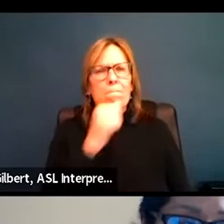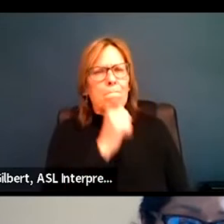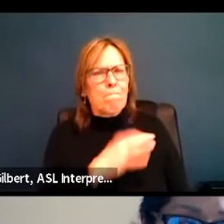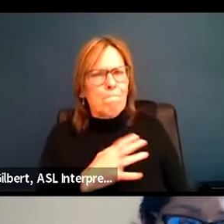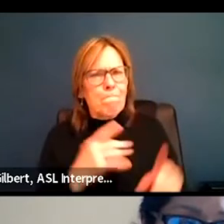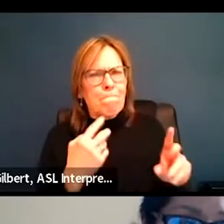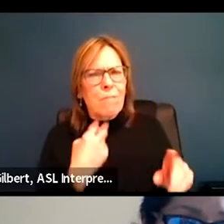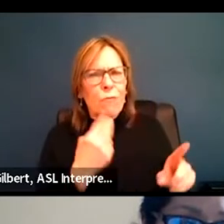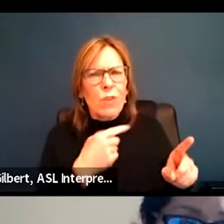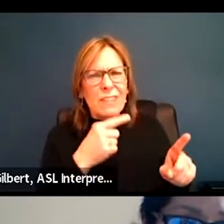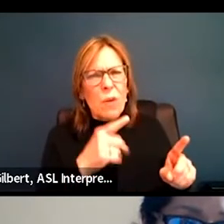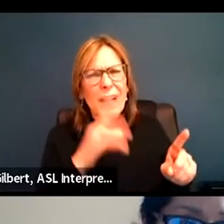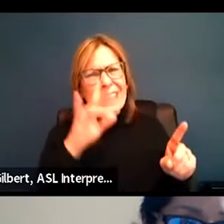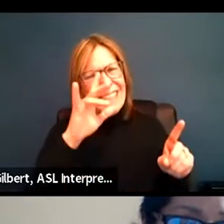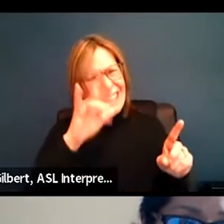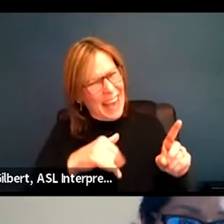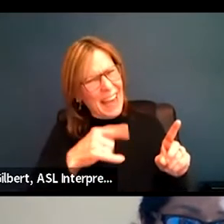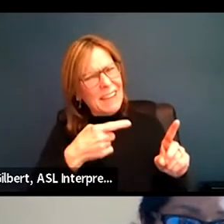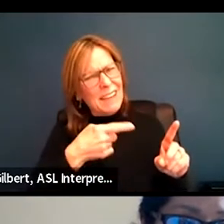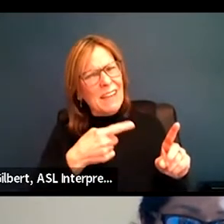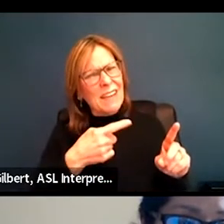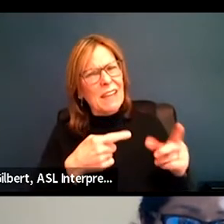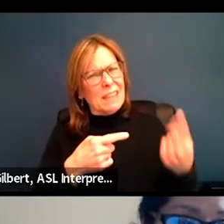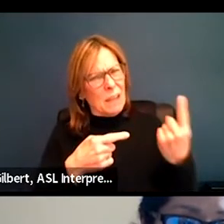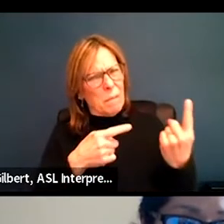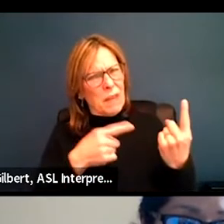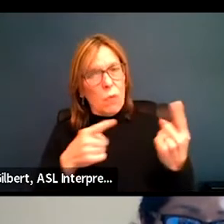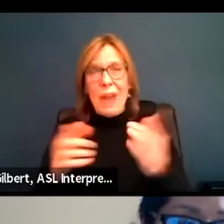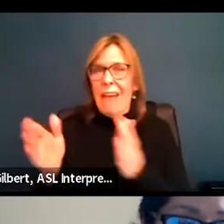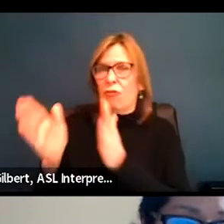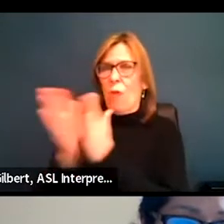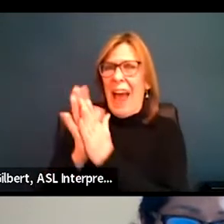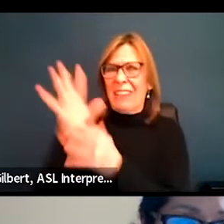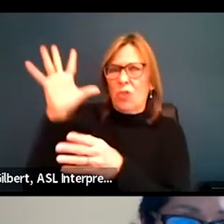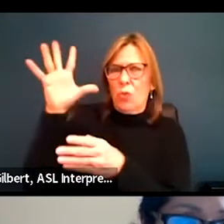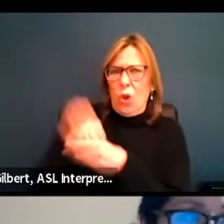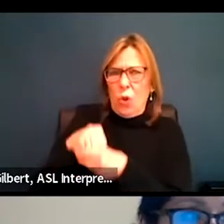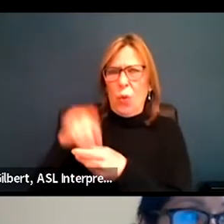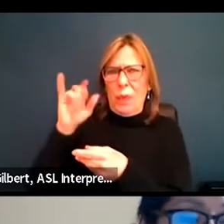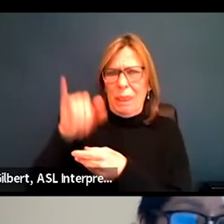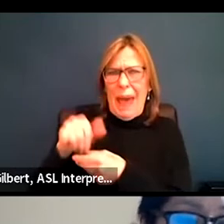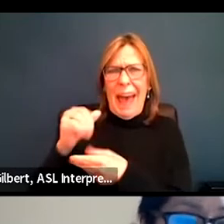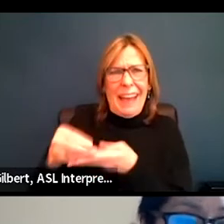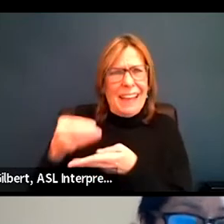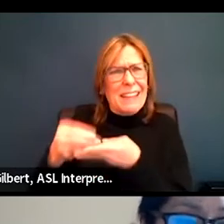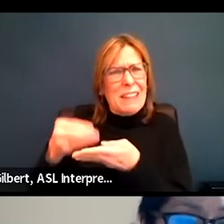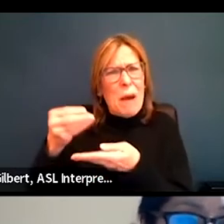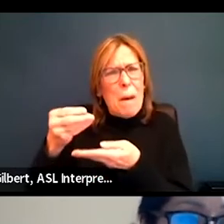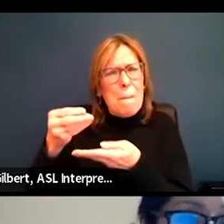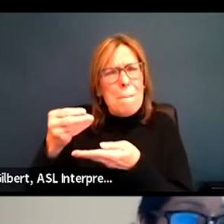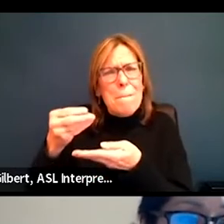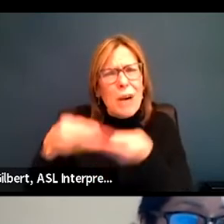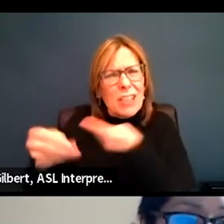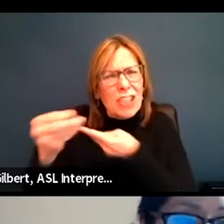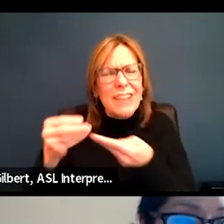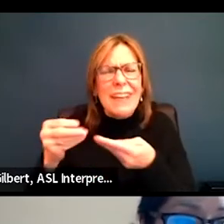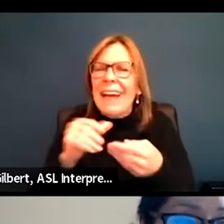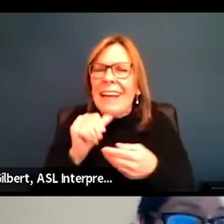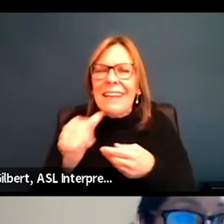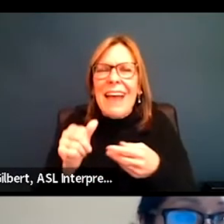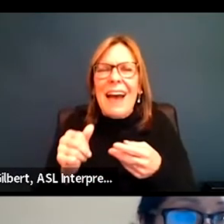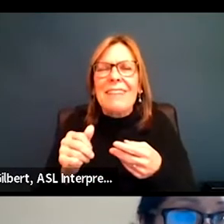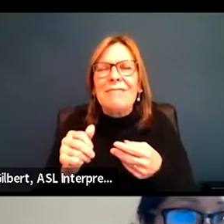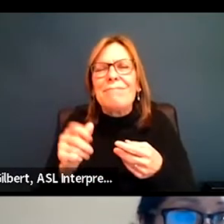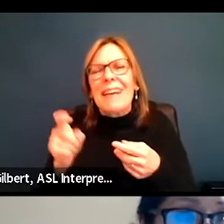is this something we need to ask if it can be in the budget to have not a position, but to, to, that you,